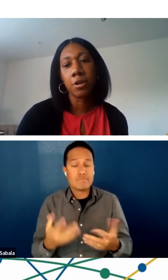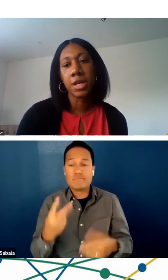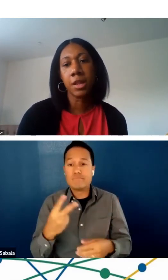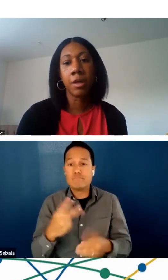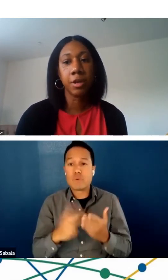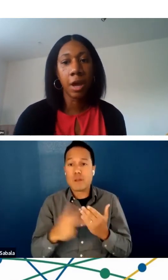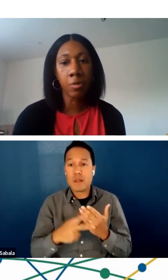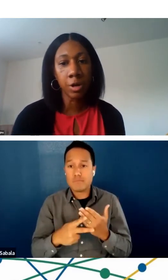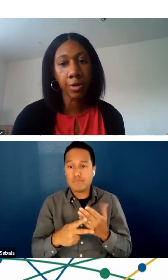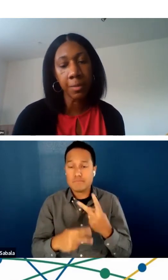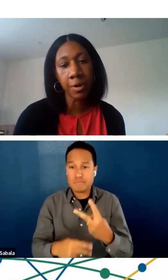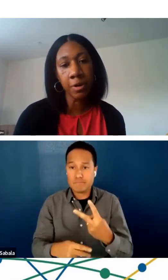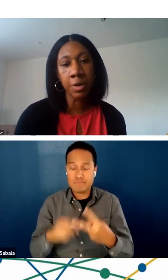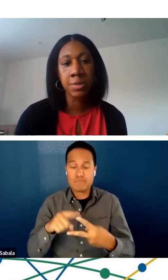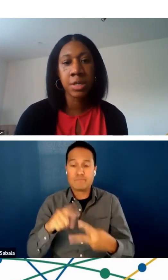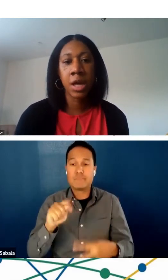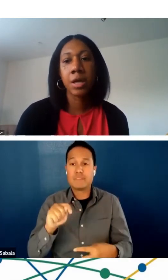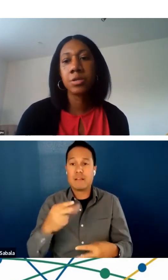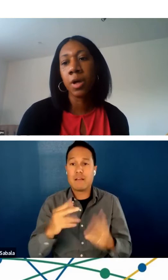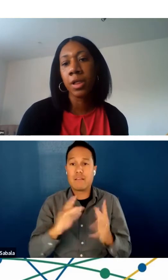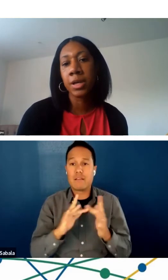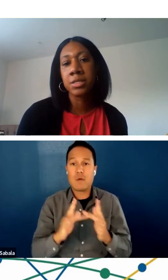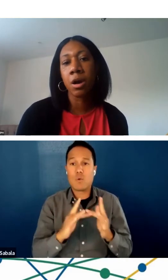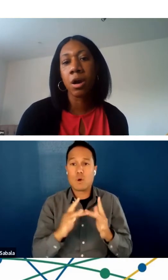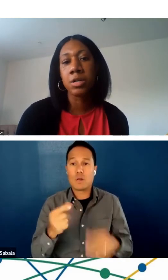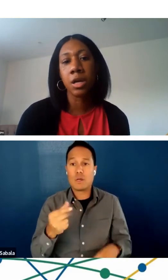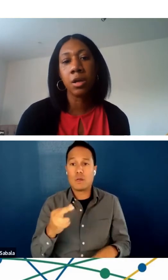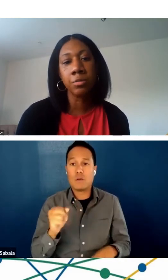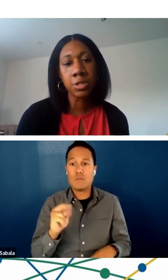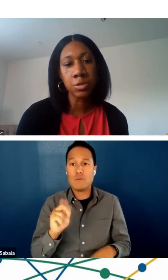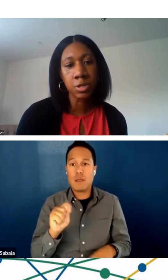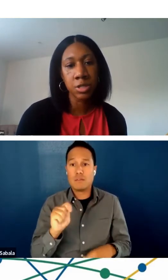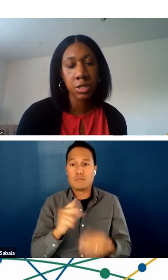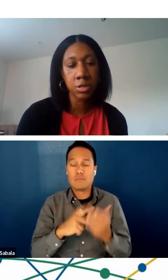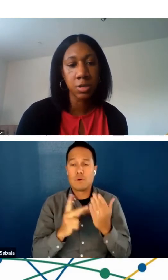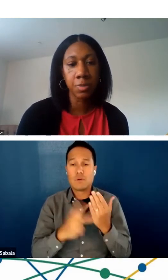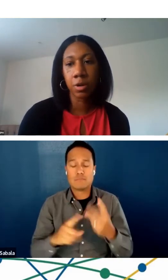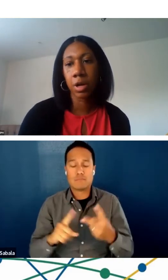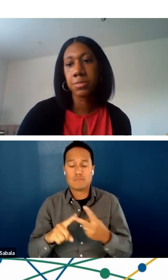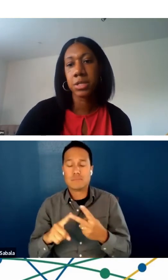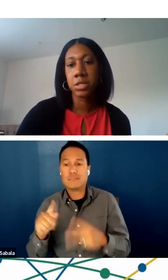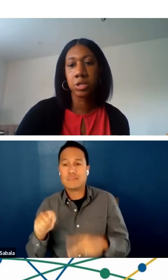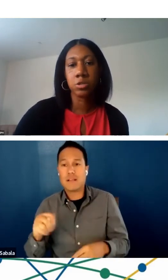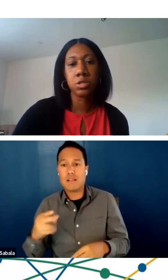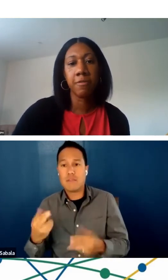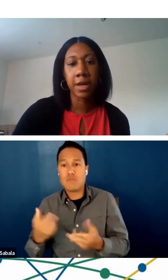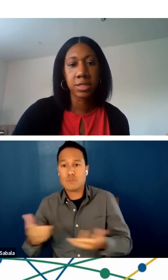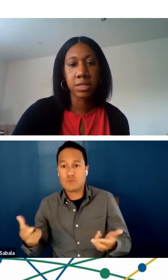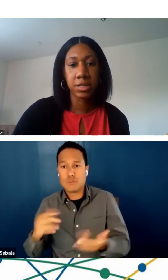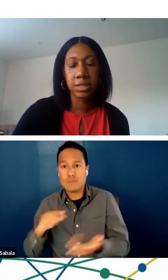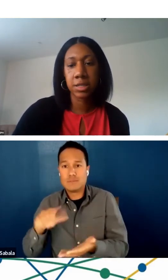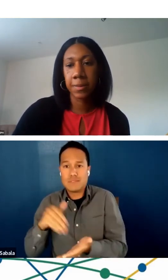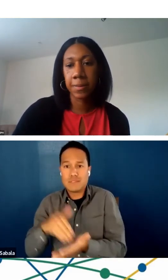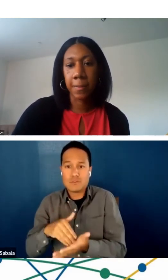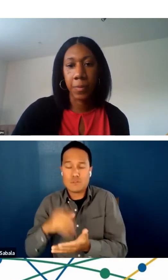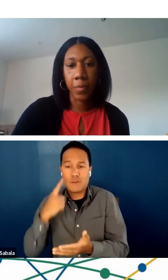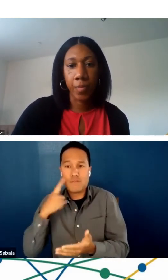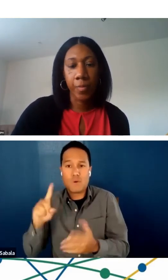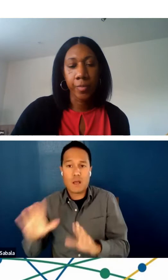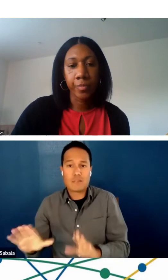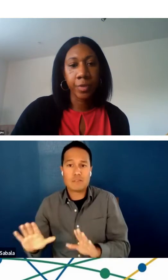We have our telehealth network grant programs, as well as our telehealth resource center programs and centers of excellence.